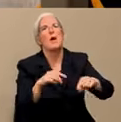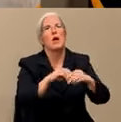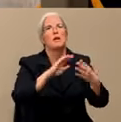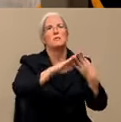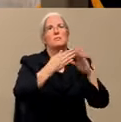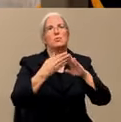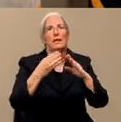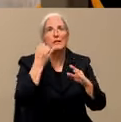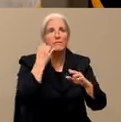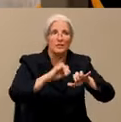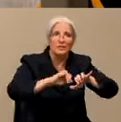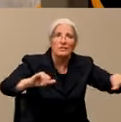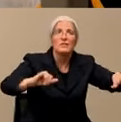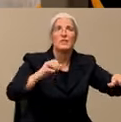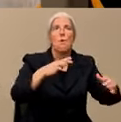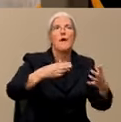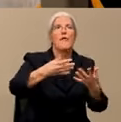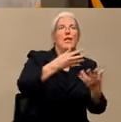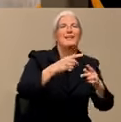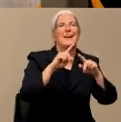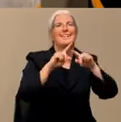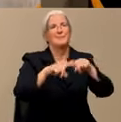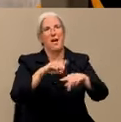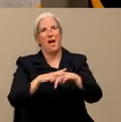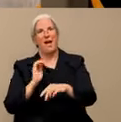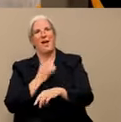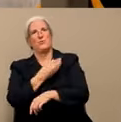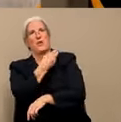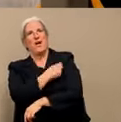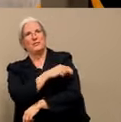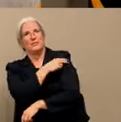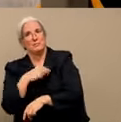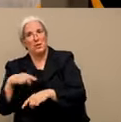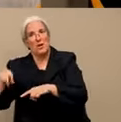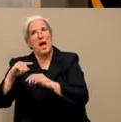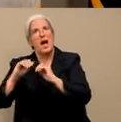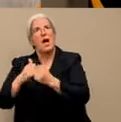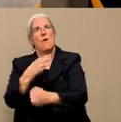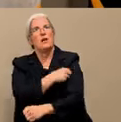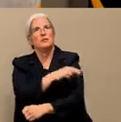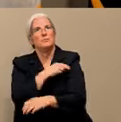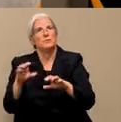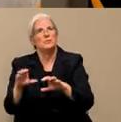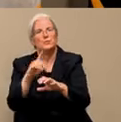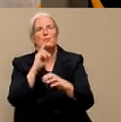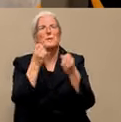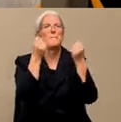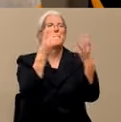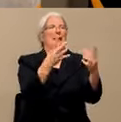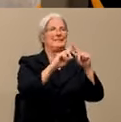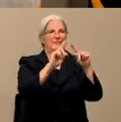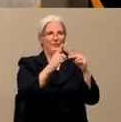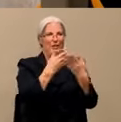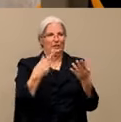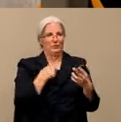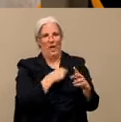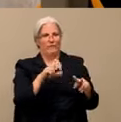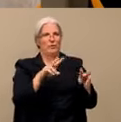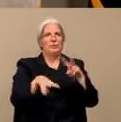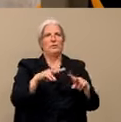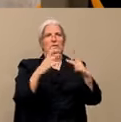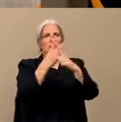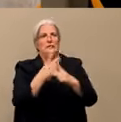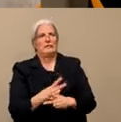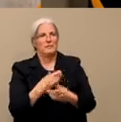our health care system is doing. There's so many things that we have to look at to make that decision, and it's just going to be